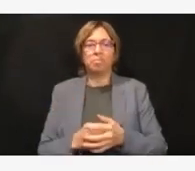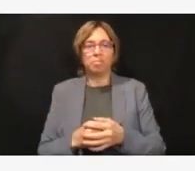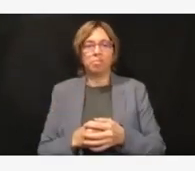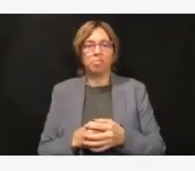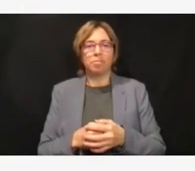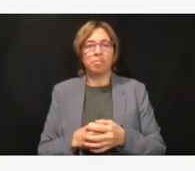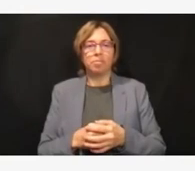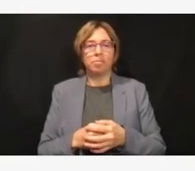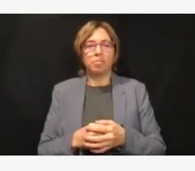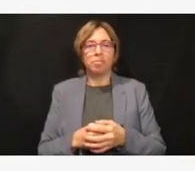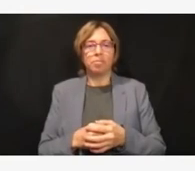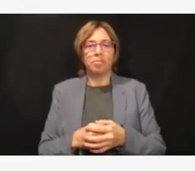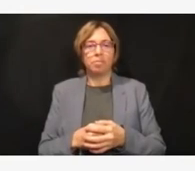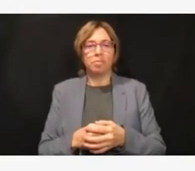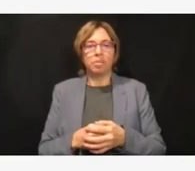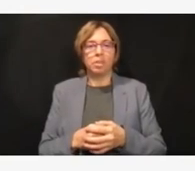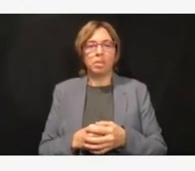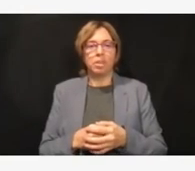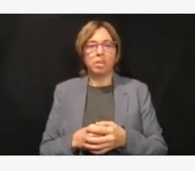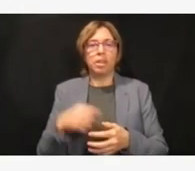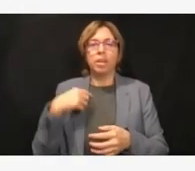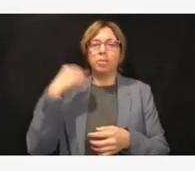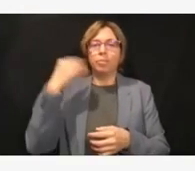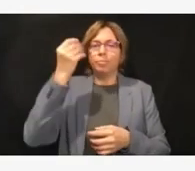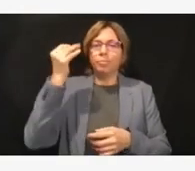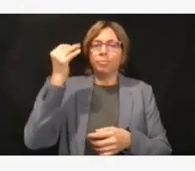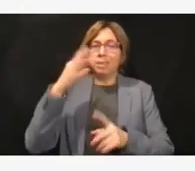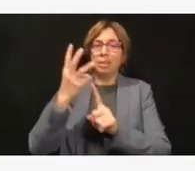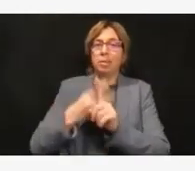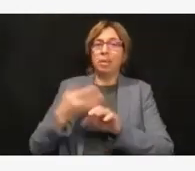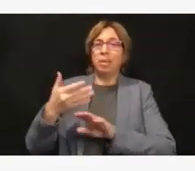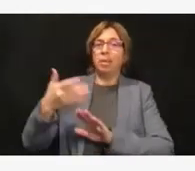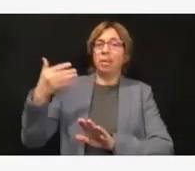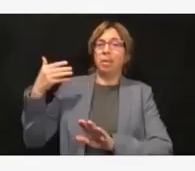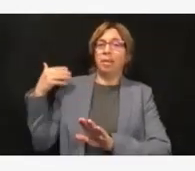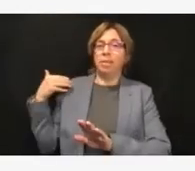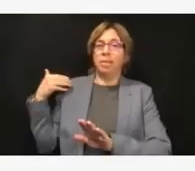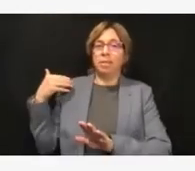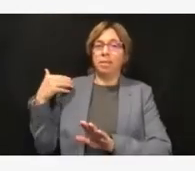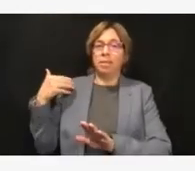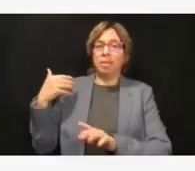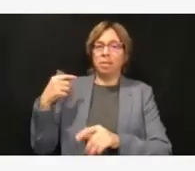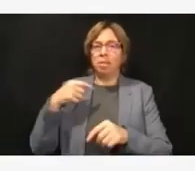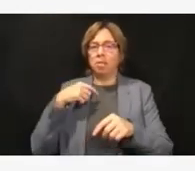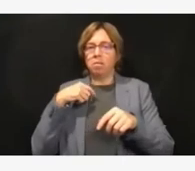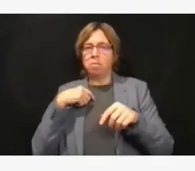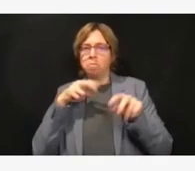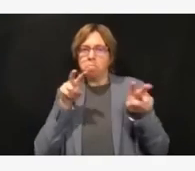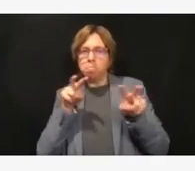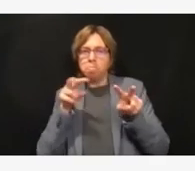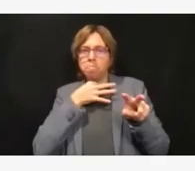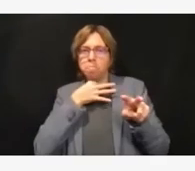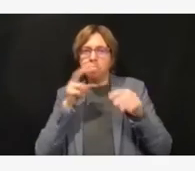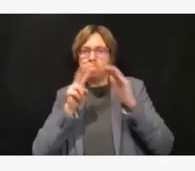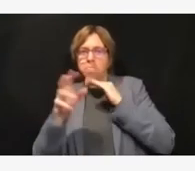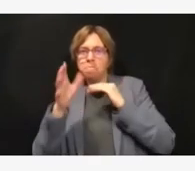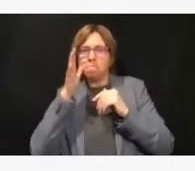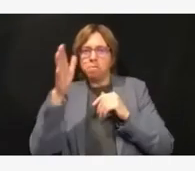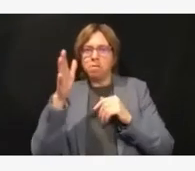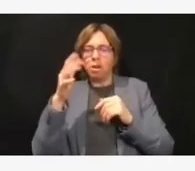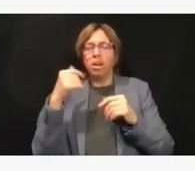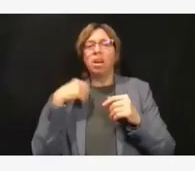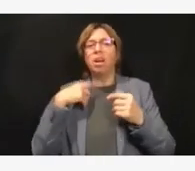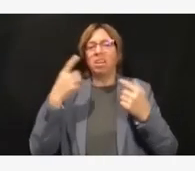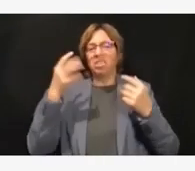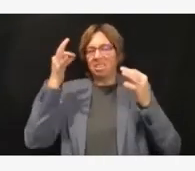probably six months ago, I threw away my crystal ball and asked that question about, you know, predicting, especially that far into the future,